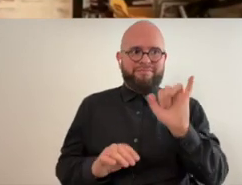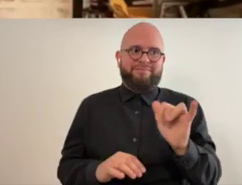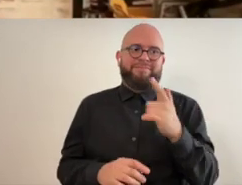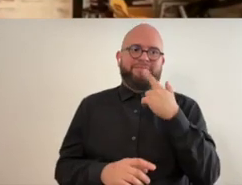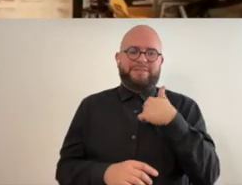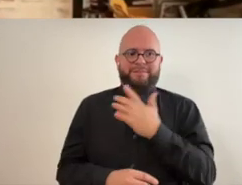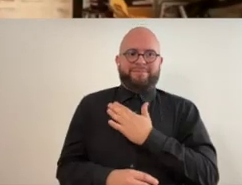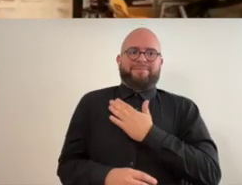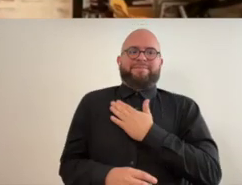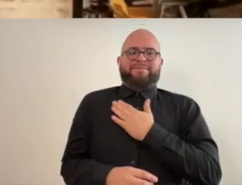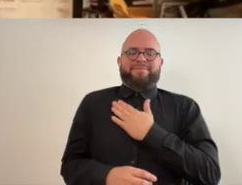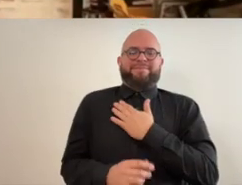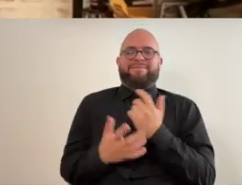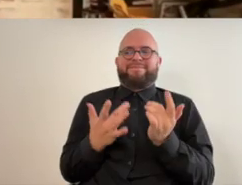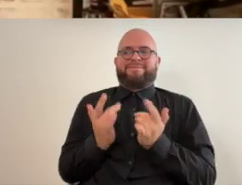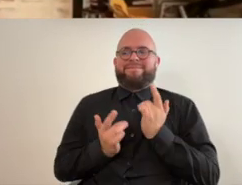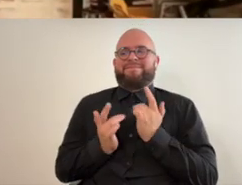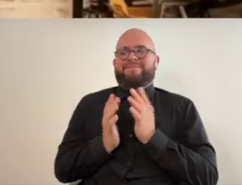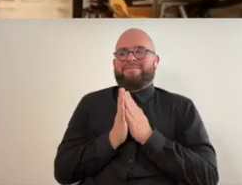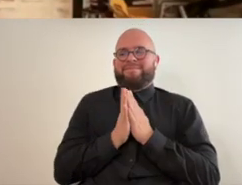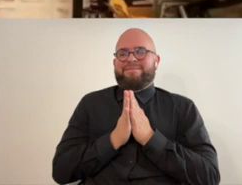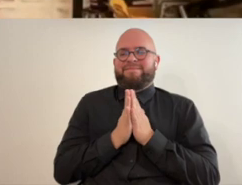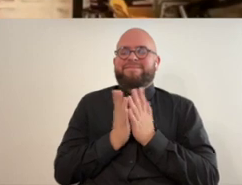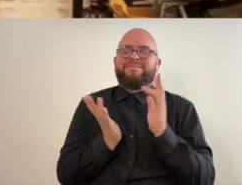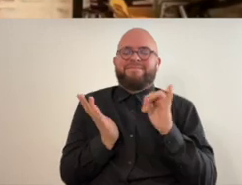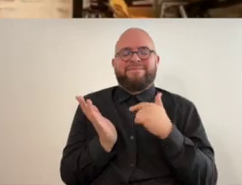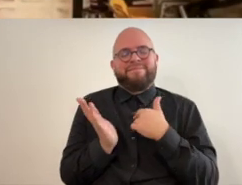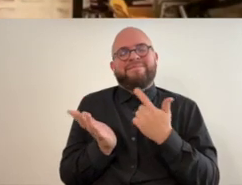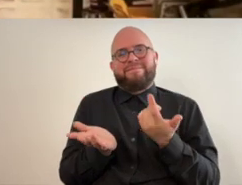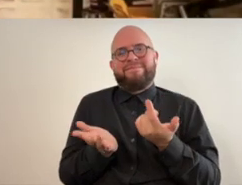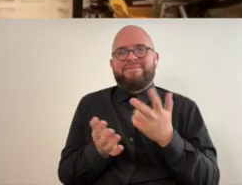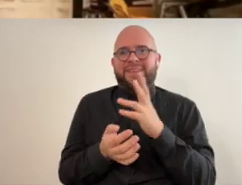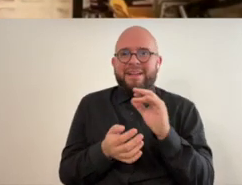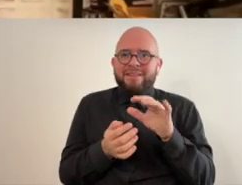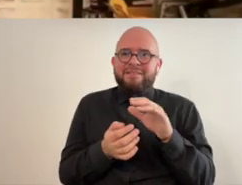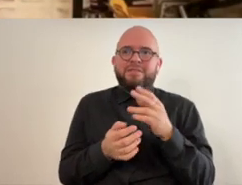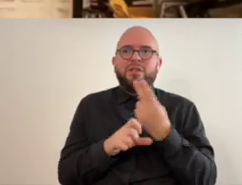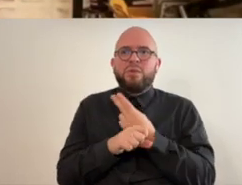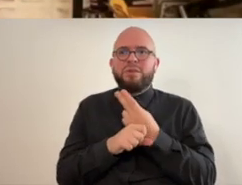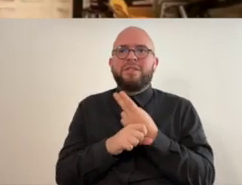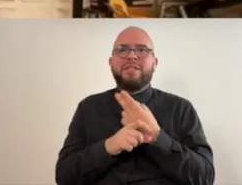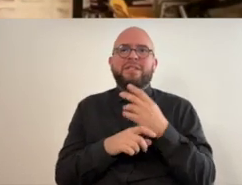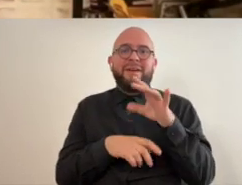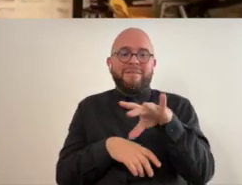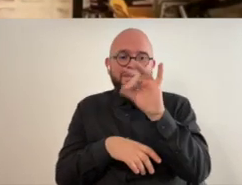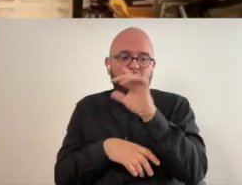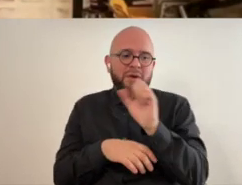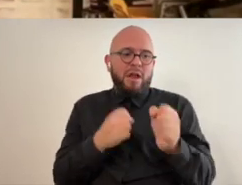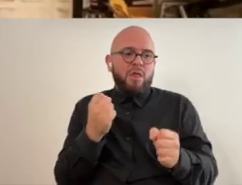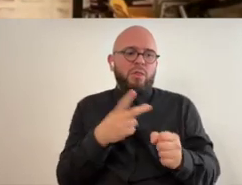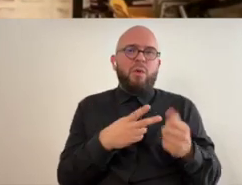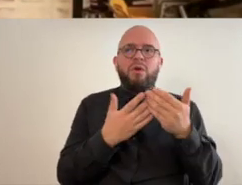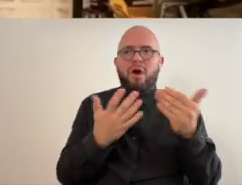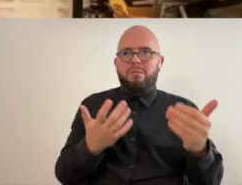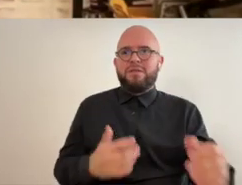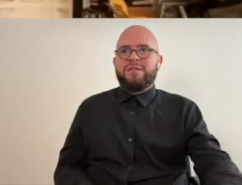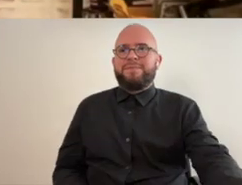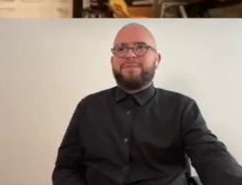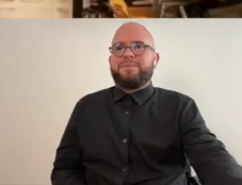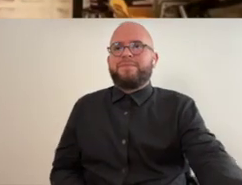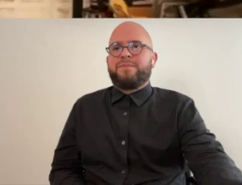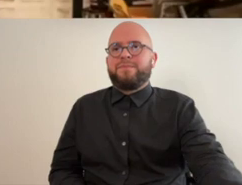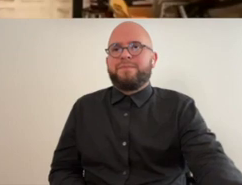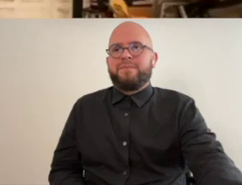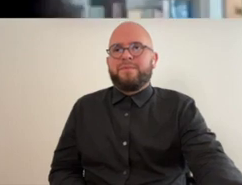assemblage is i think what makes my heart beat faster and uh using found and discarded